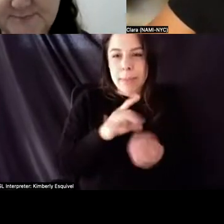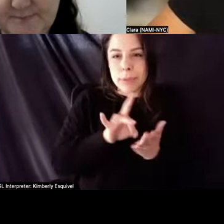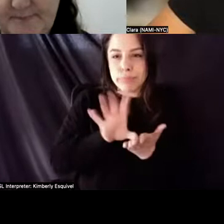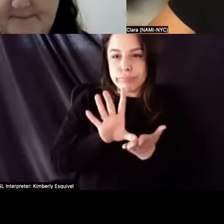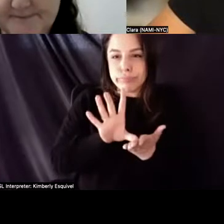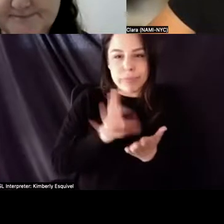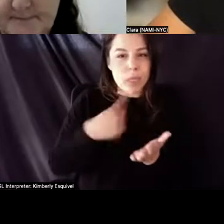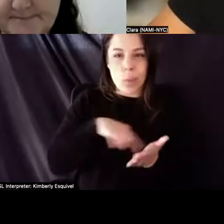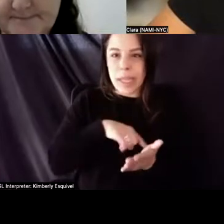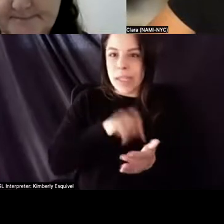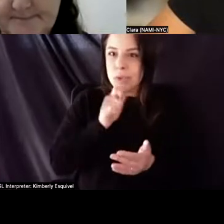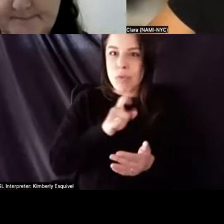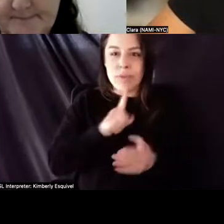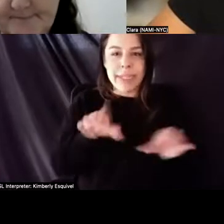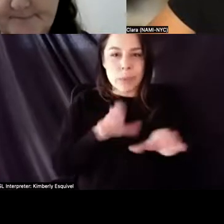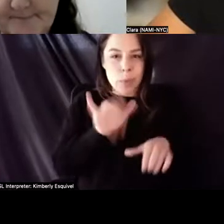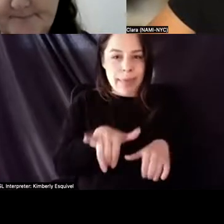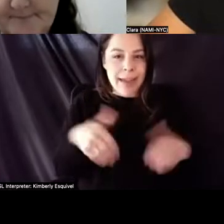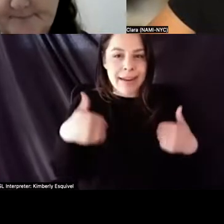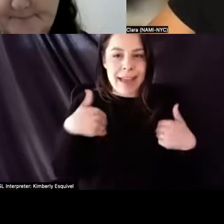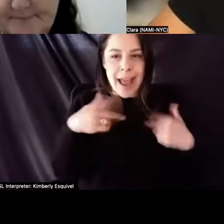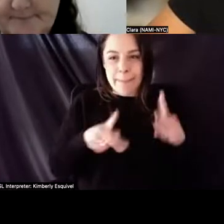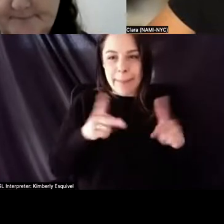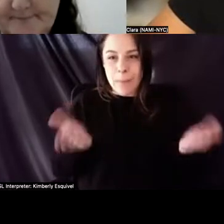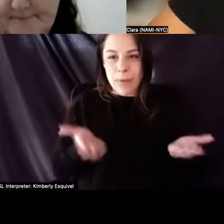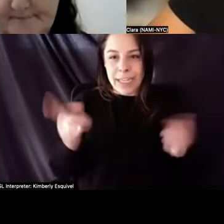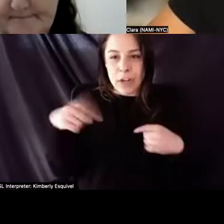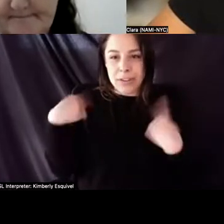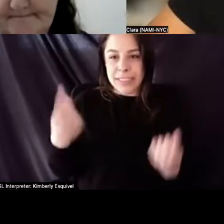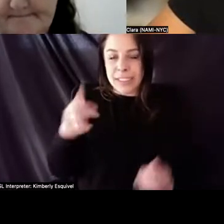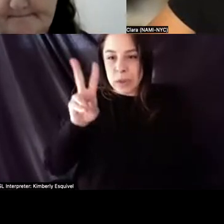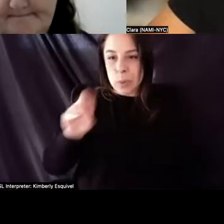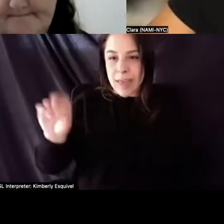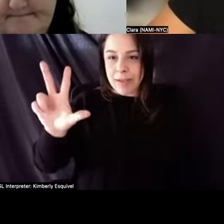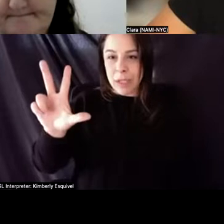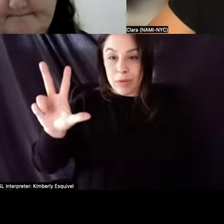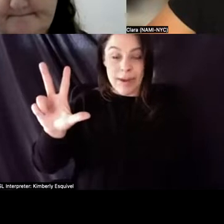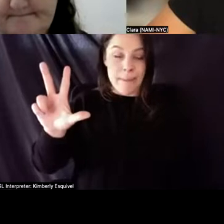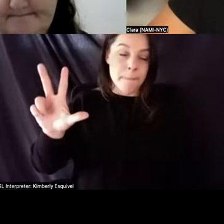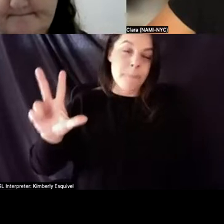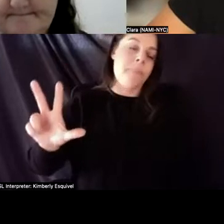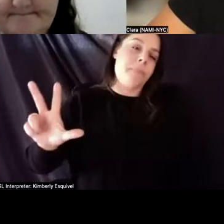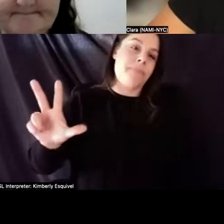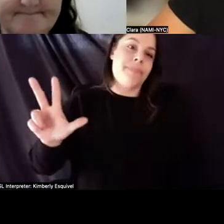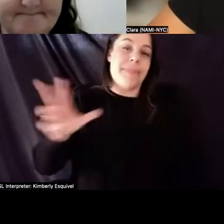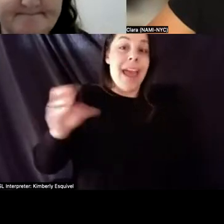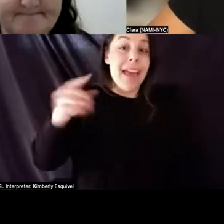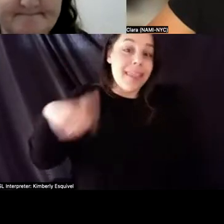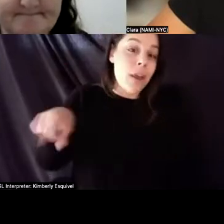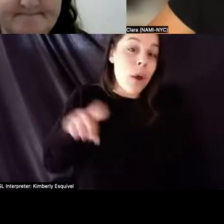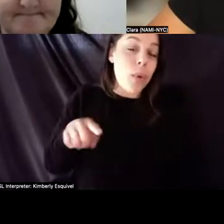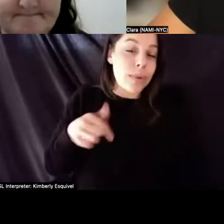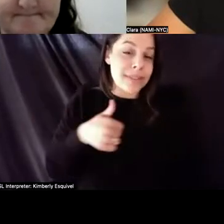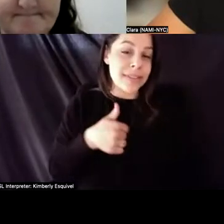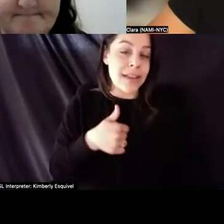out. Um, we've had people here since 2003. Um, and even the, I'm taking